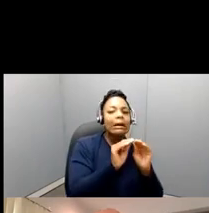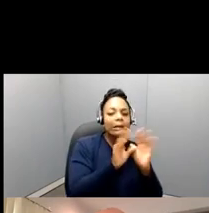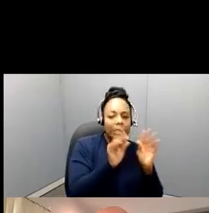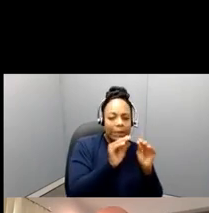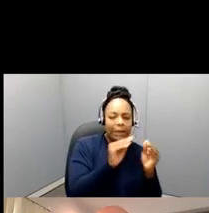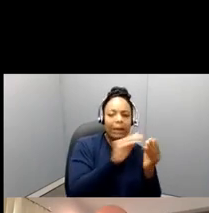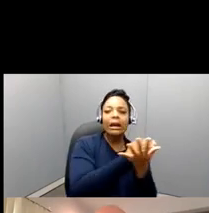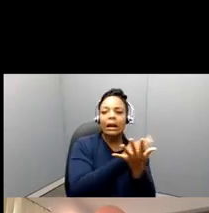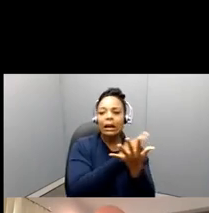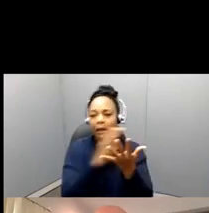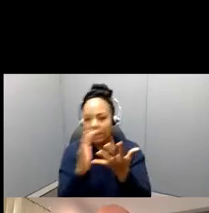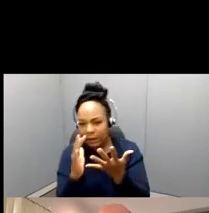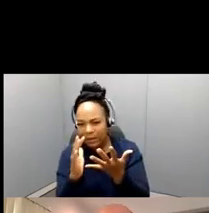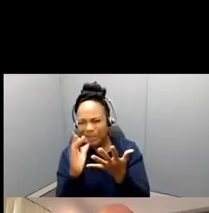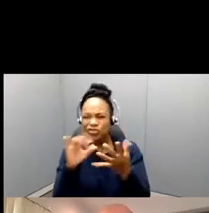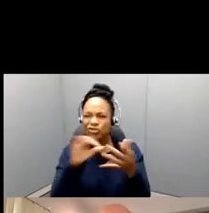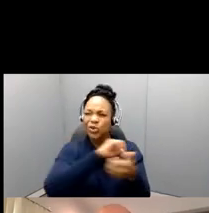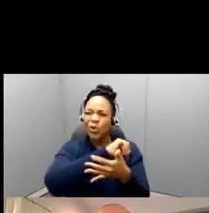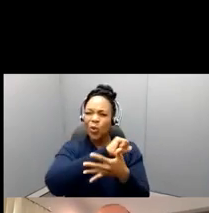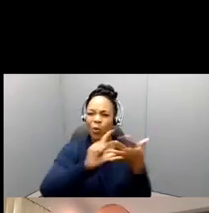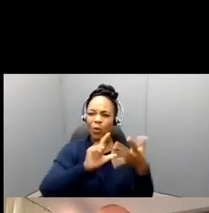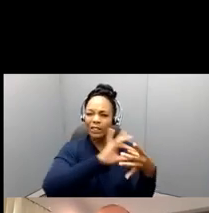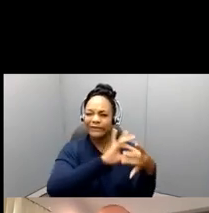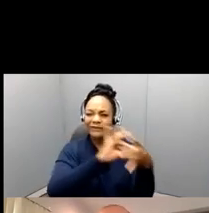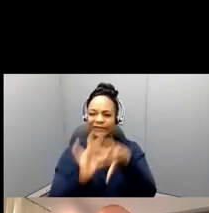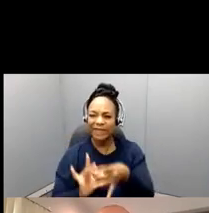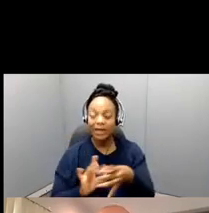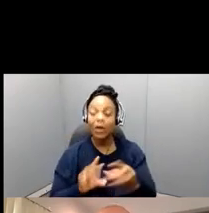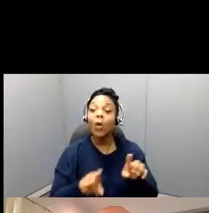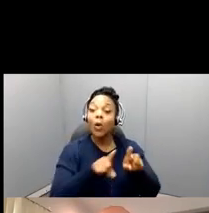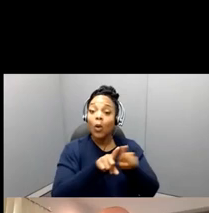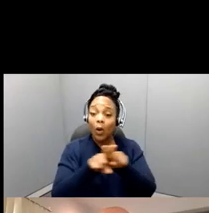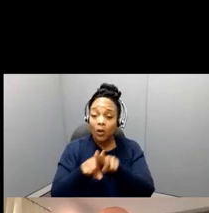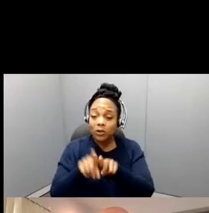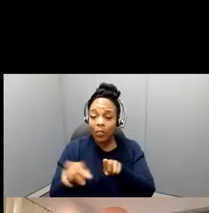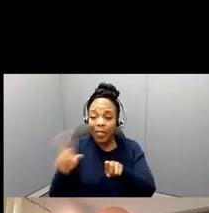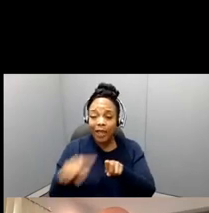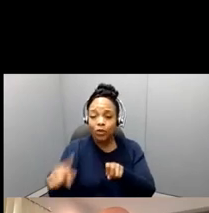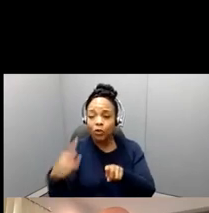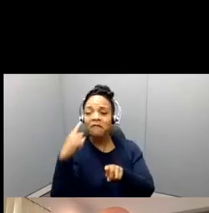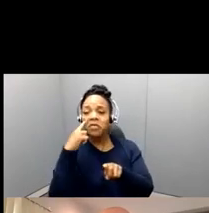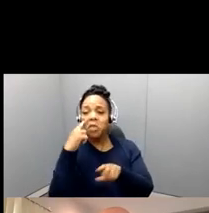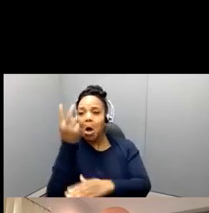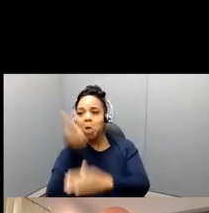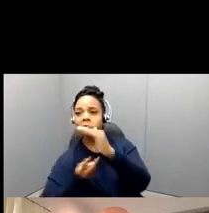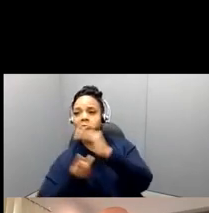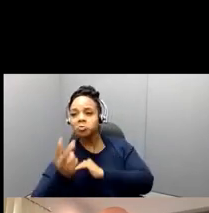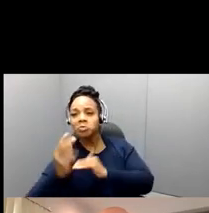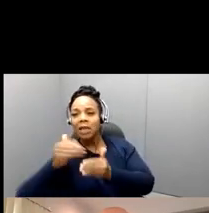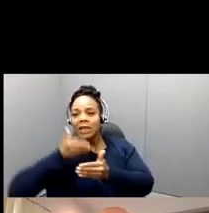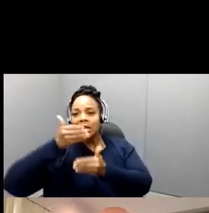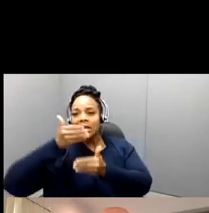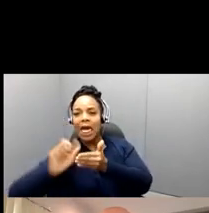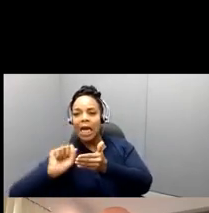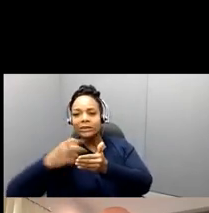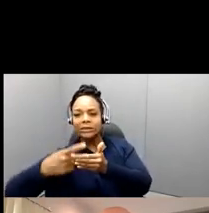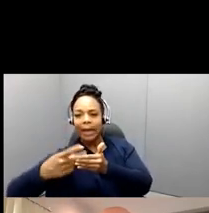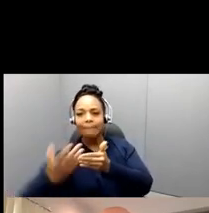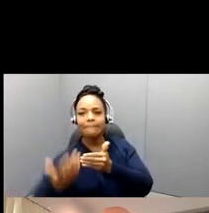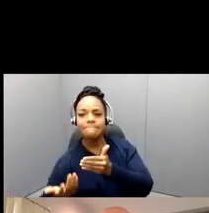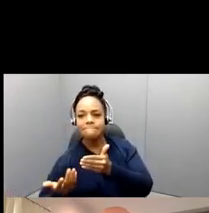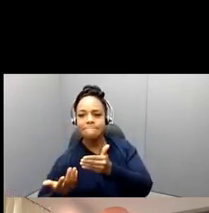also that you've thought down, down the road to the next step as to where then would this research be published,